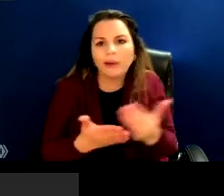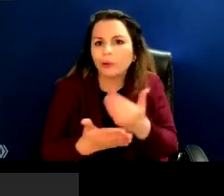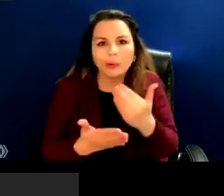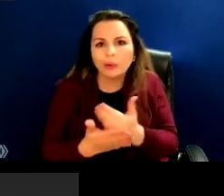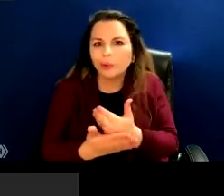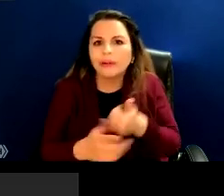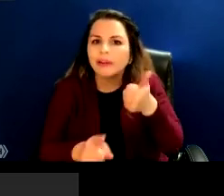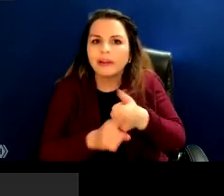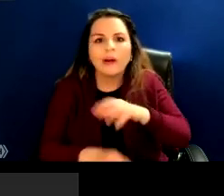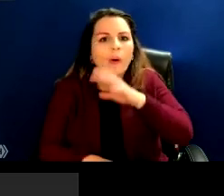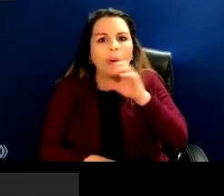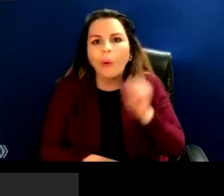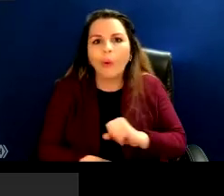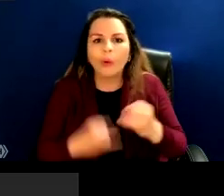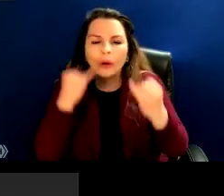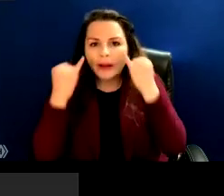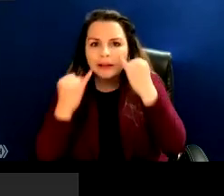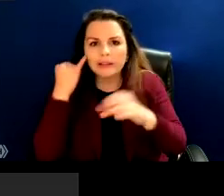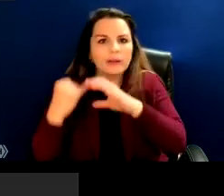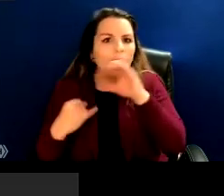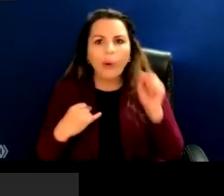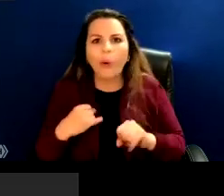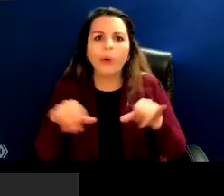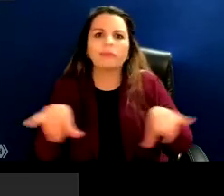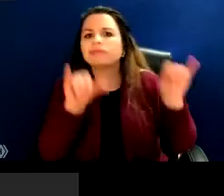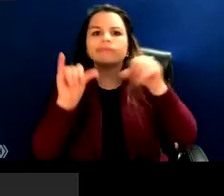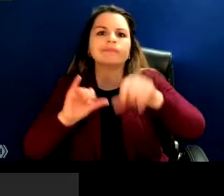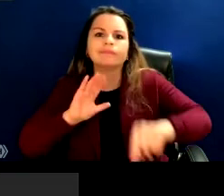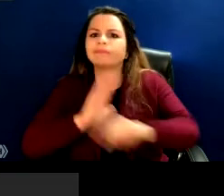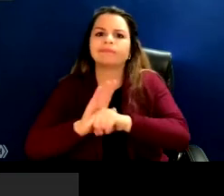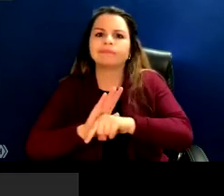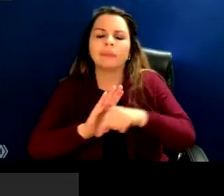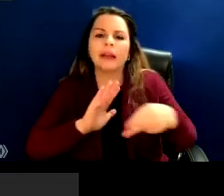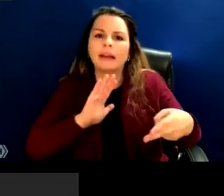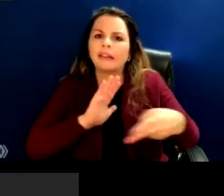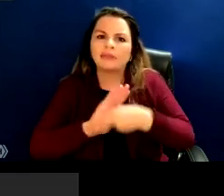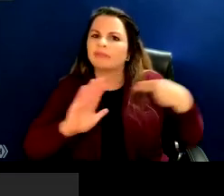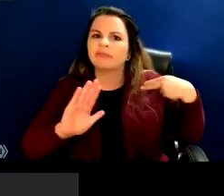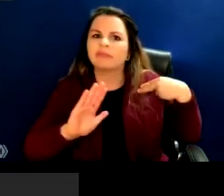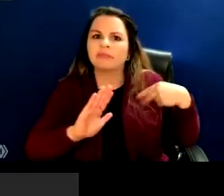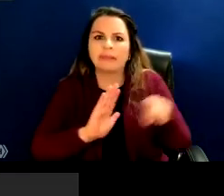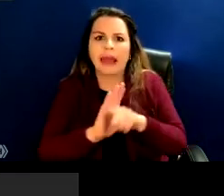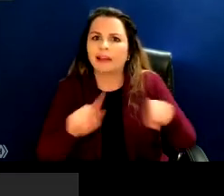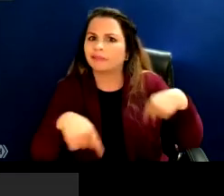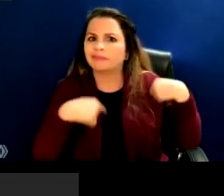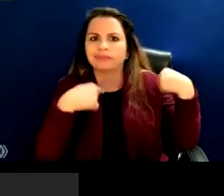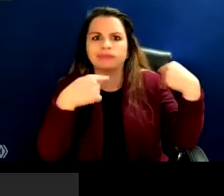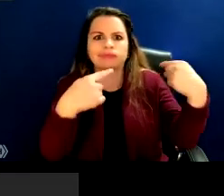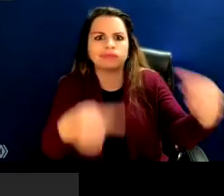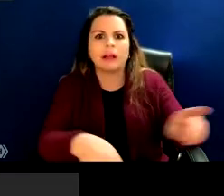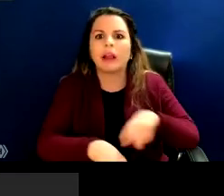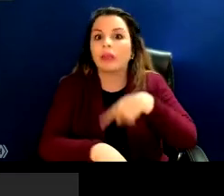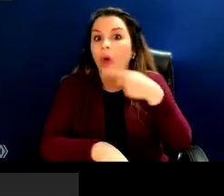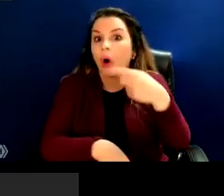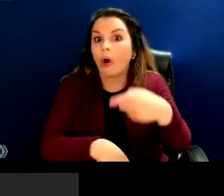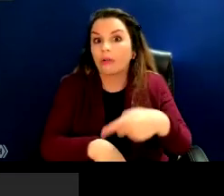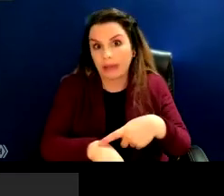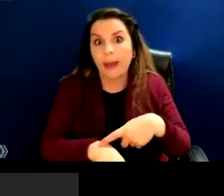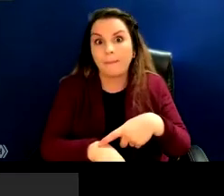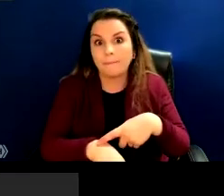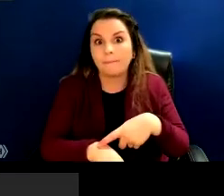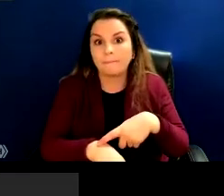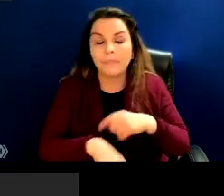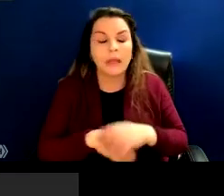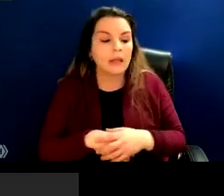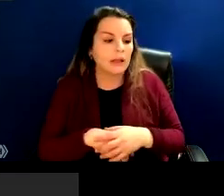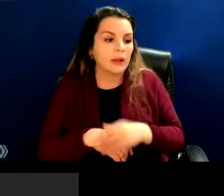old ideas and old stereotypes, racist and sexist tropes that have been with us for, you know, really since the beginning of the